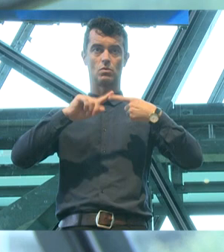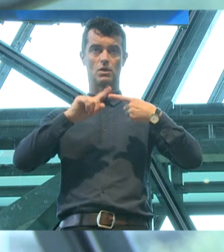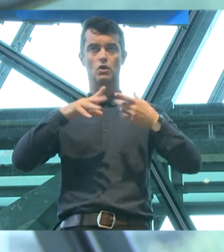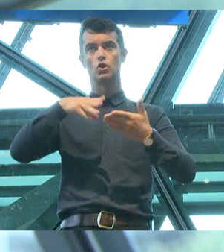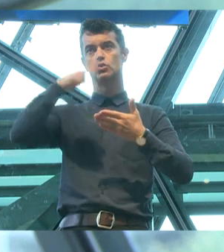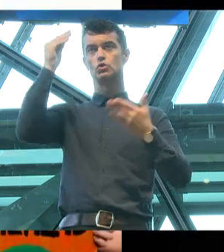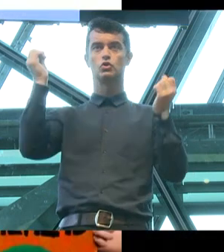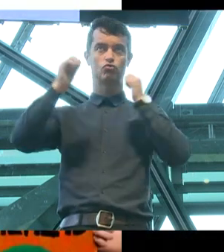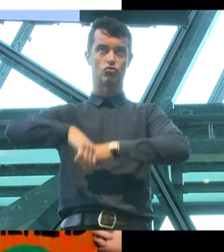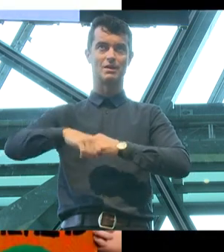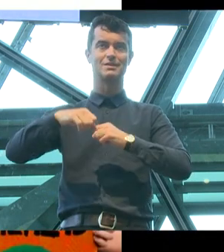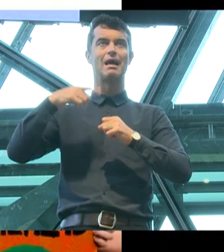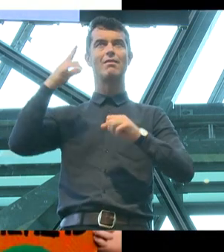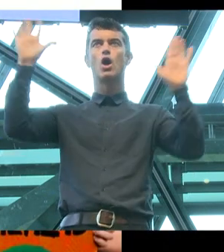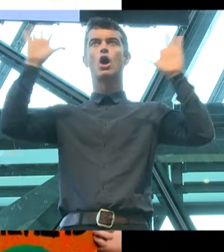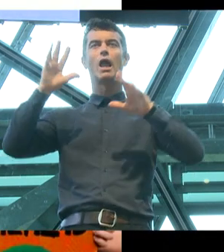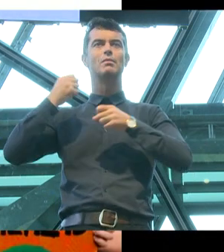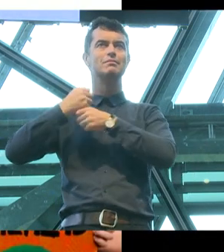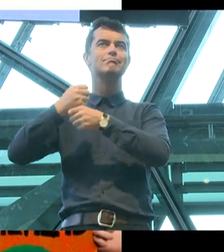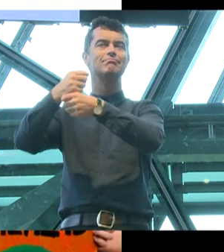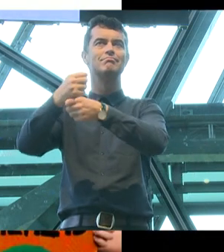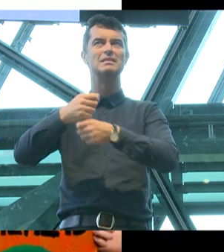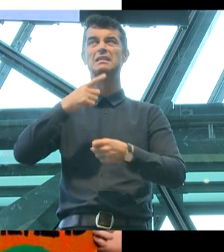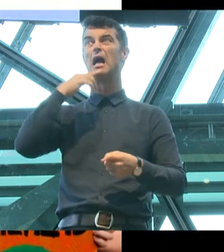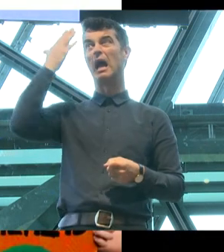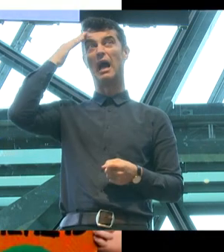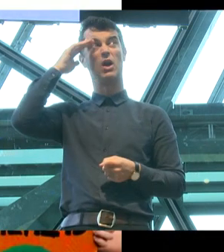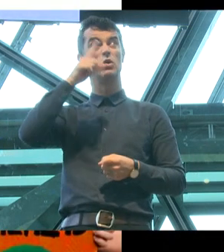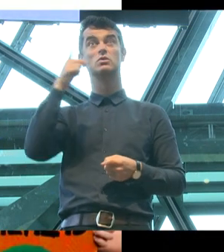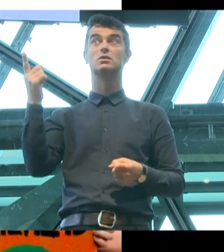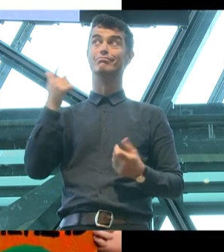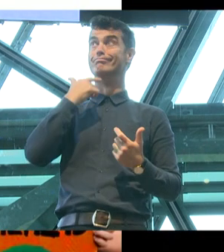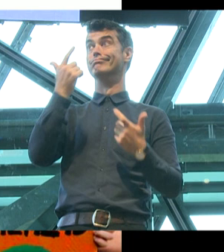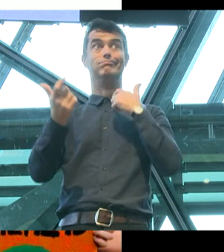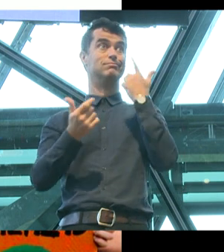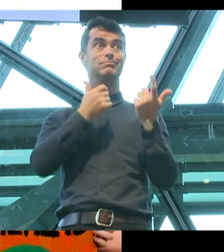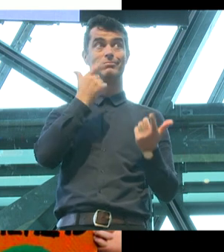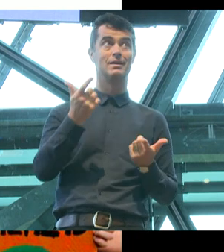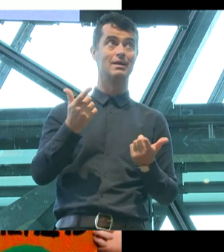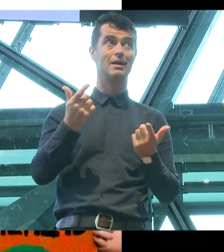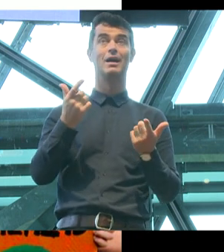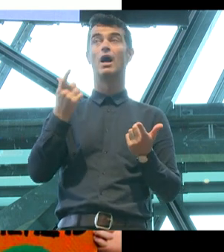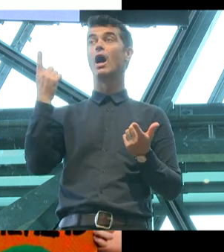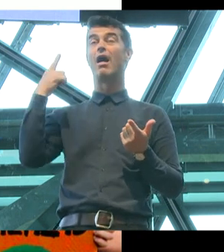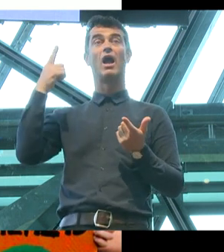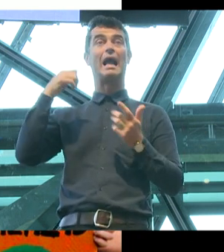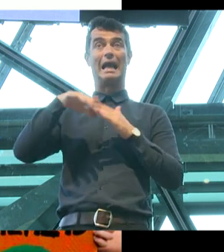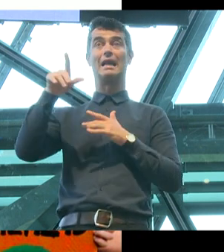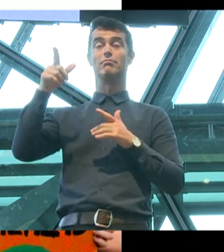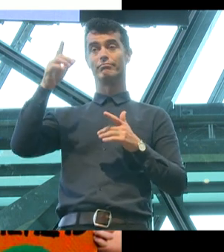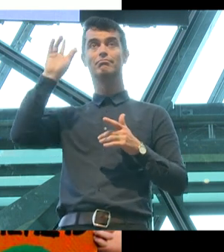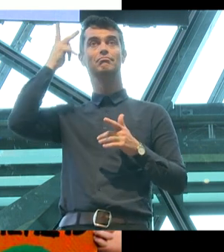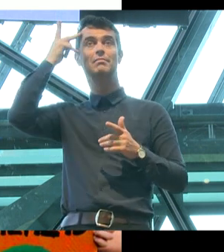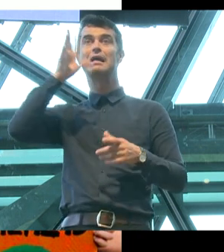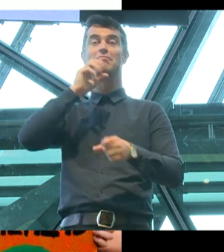student strikes and the climate march which showed that dilly-dallying adults in power that when it comes to climate